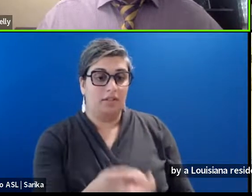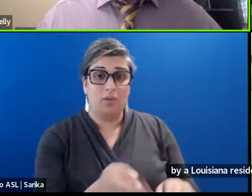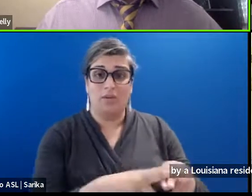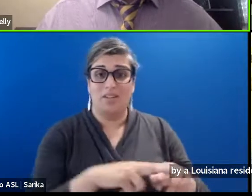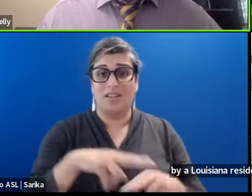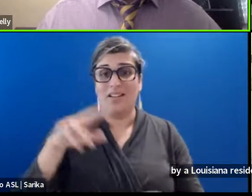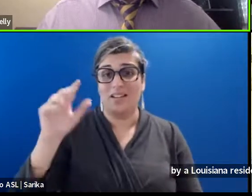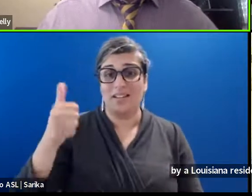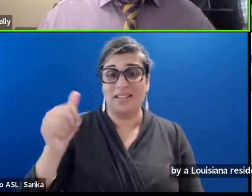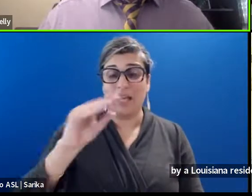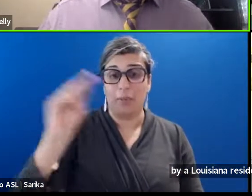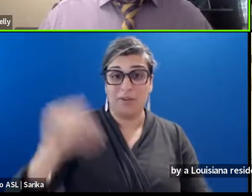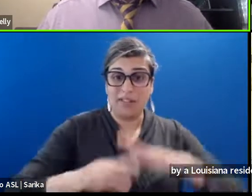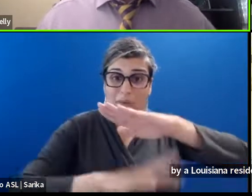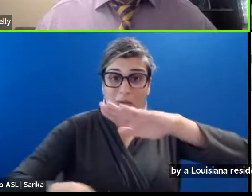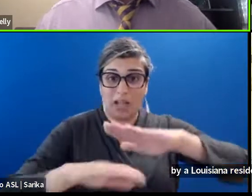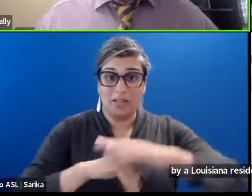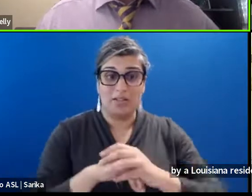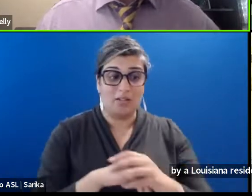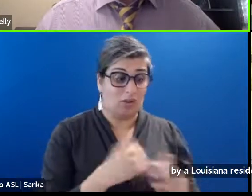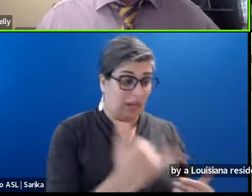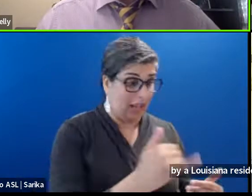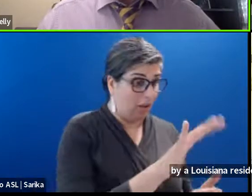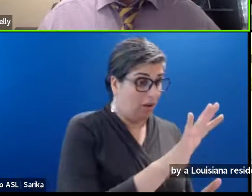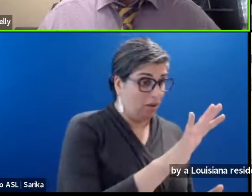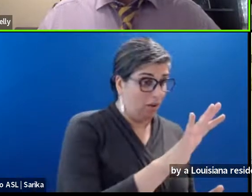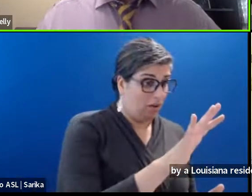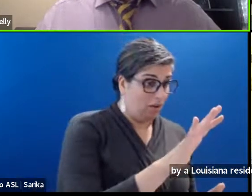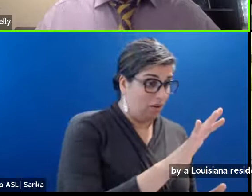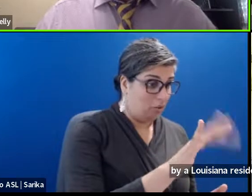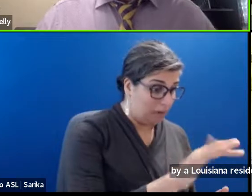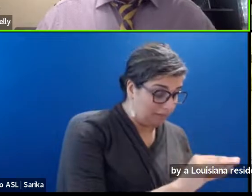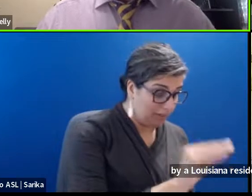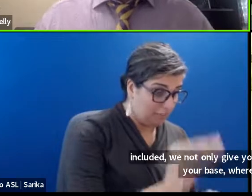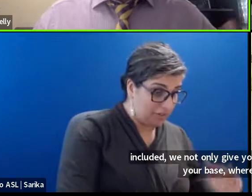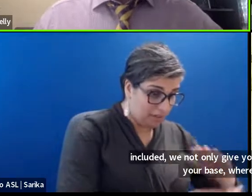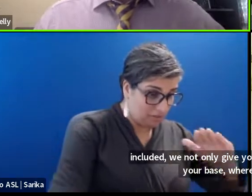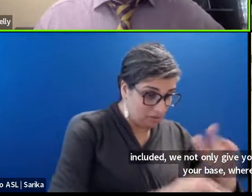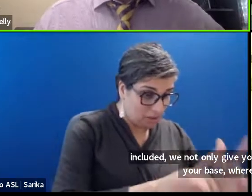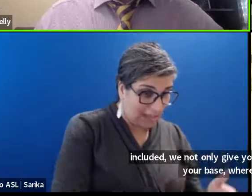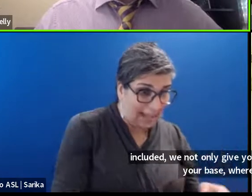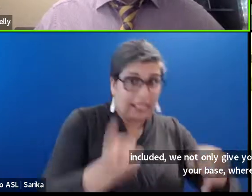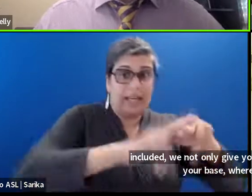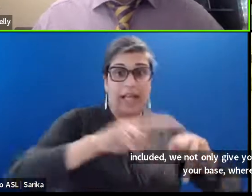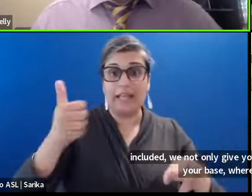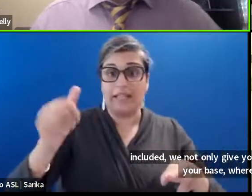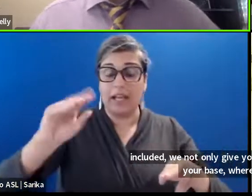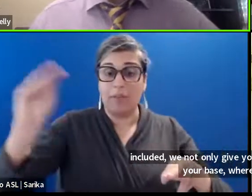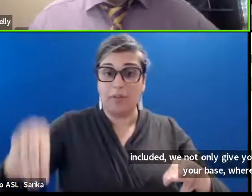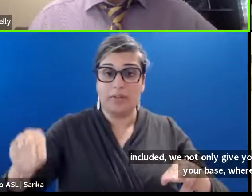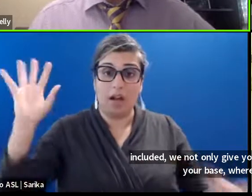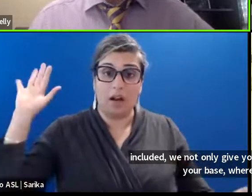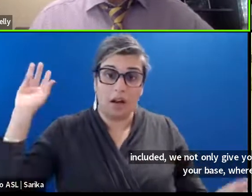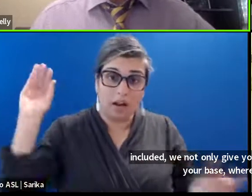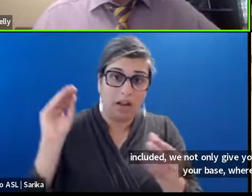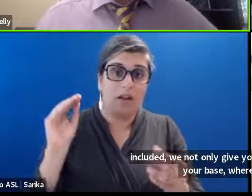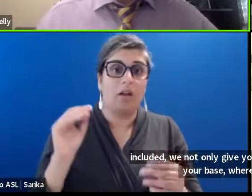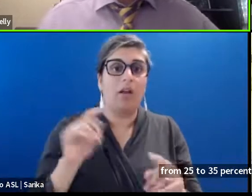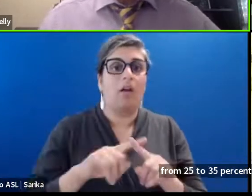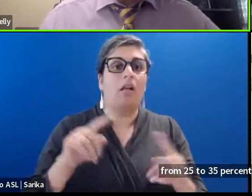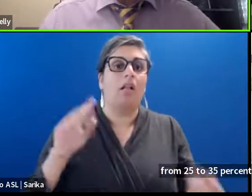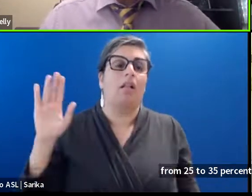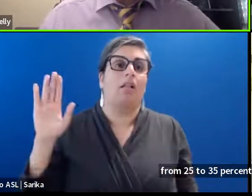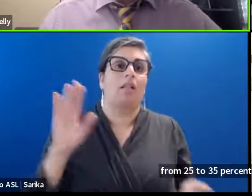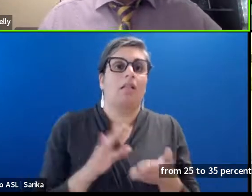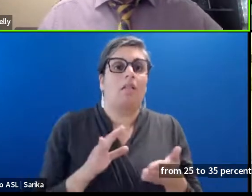% on your base. Where your base goes. From 25 to 35%. But you get. A lower threshold. Of spending. Of